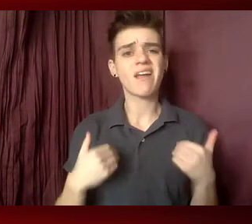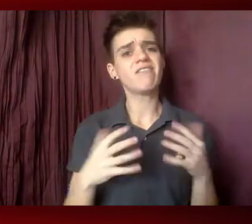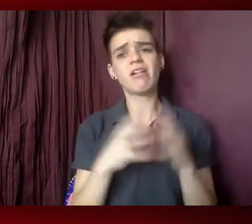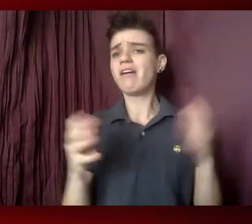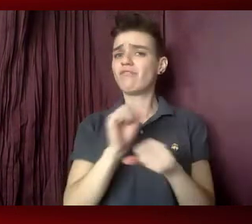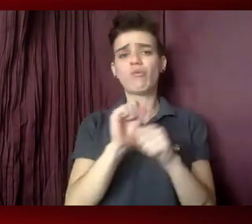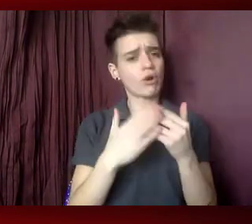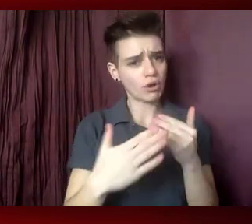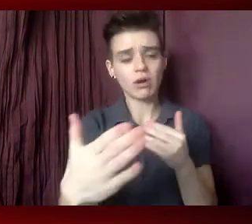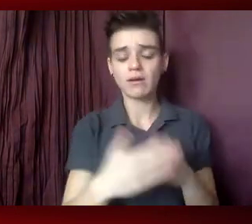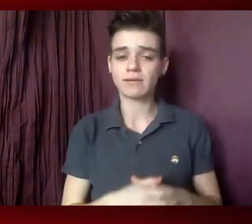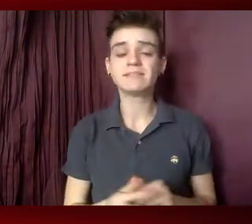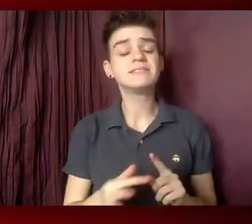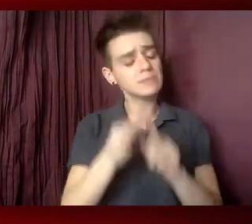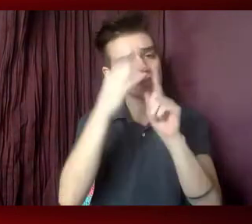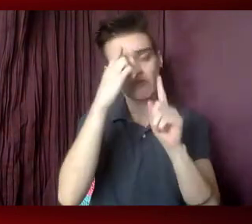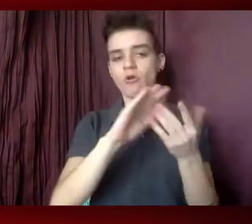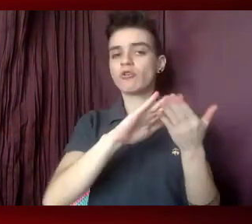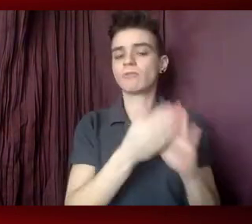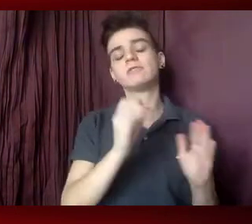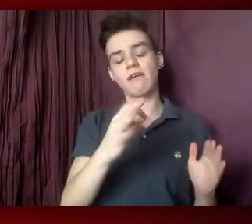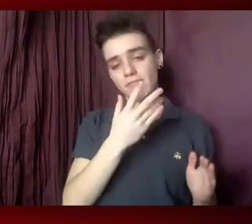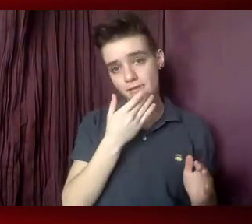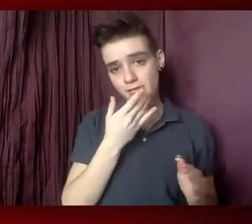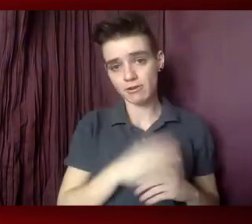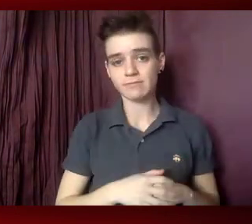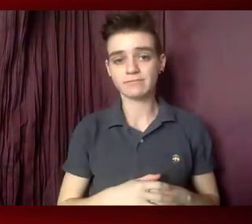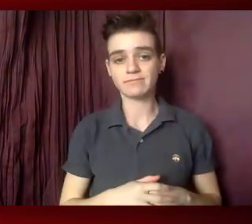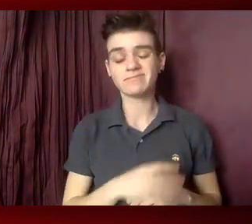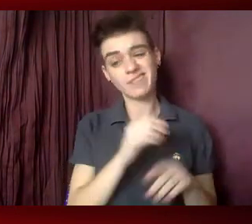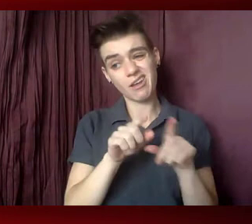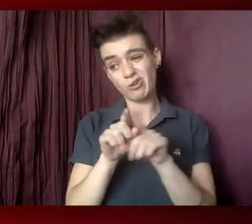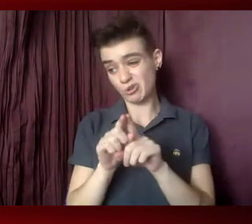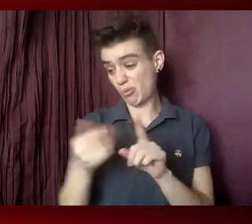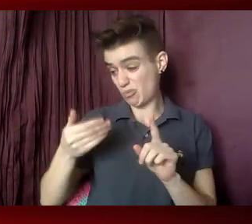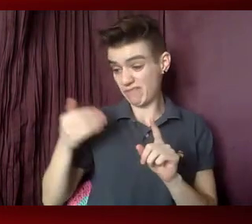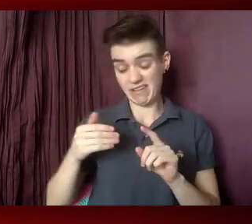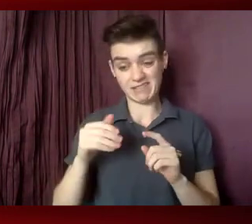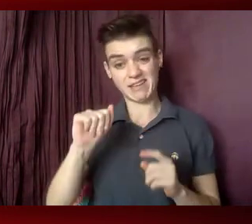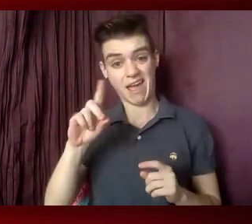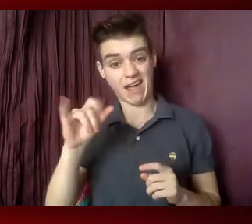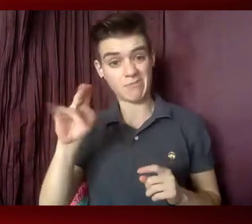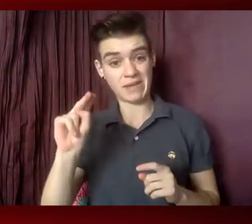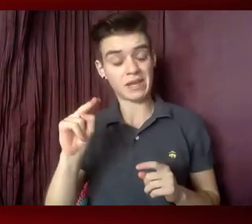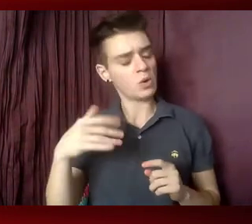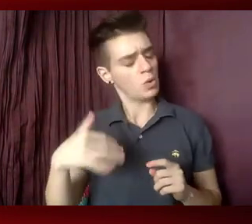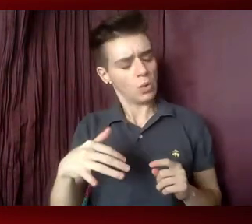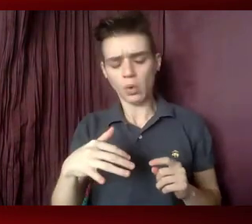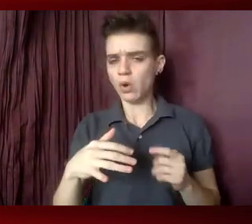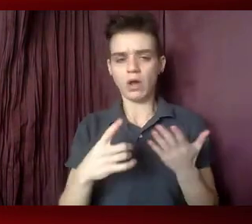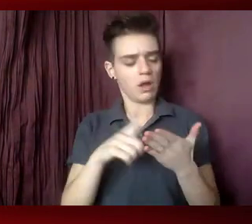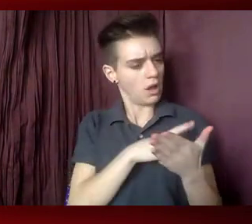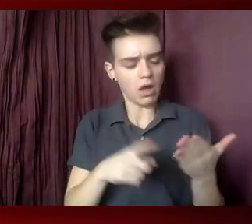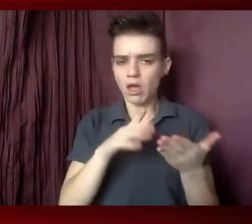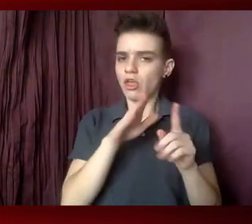system, especially for communities of color. Not to mention the previous administration waged an unprecedented assault on the rights